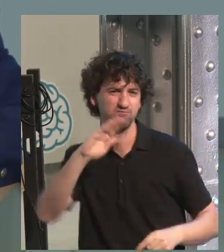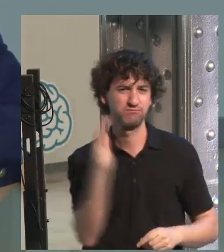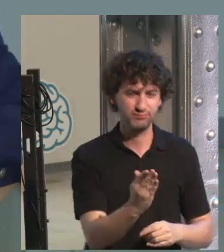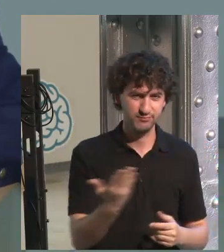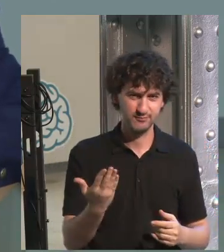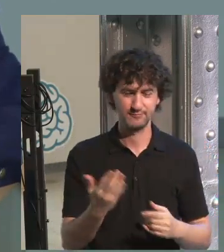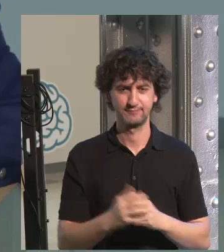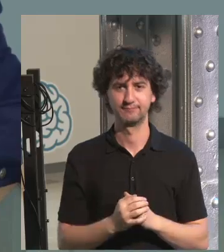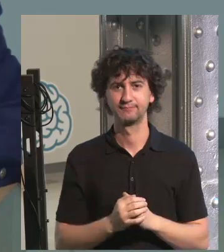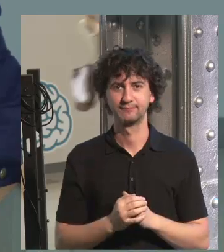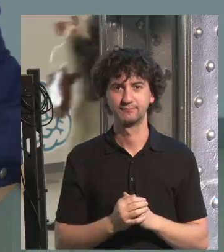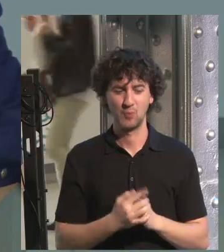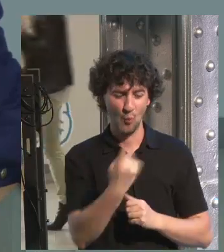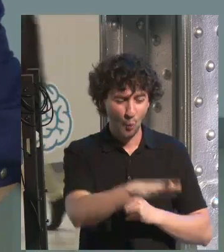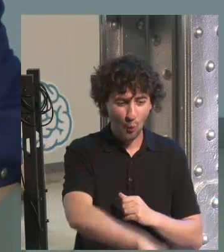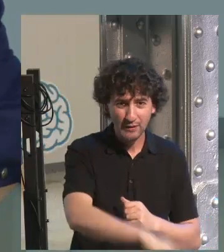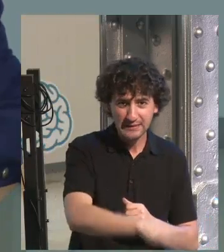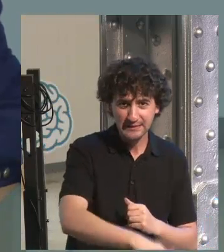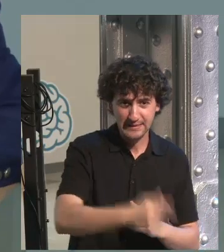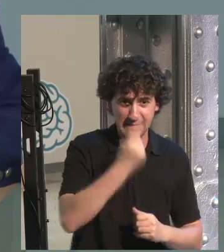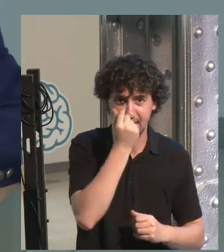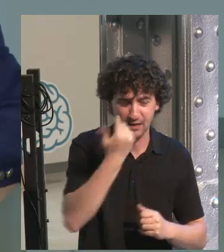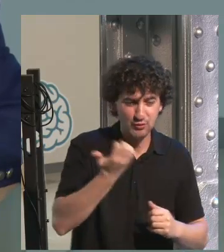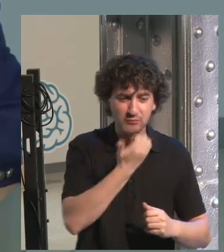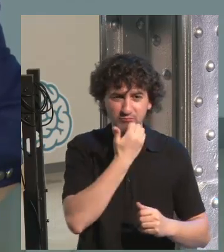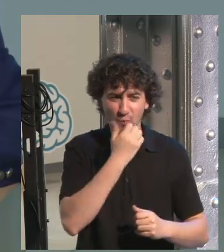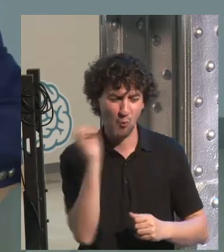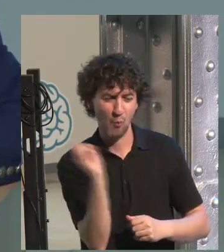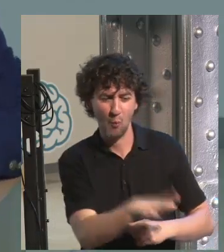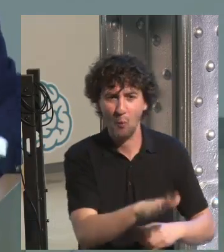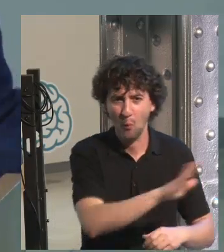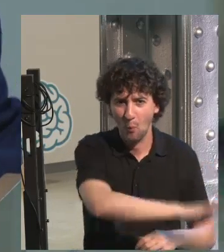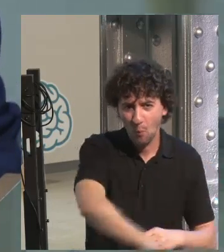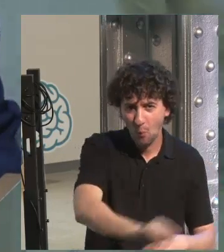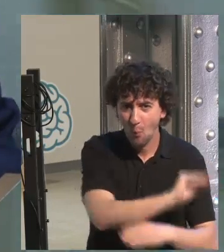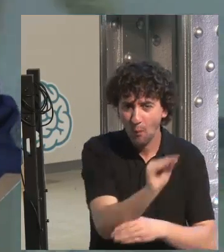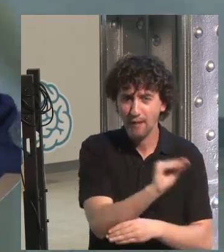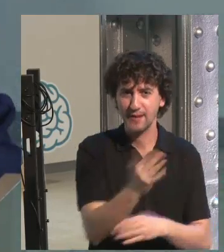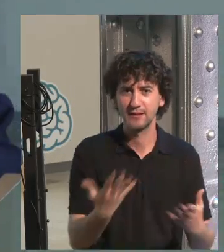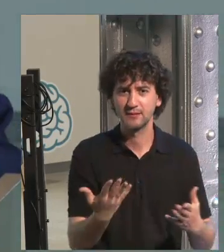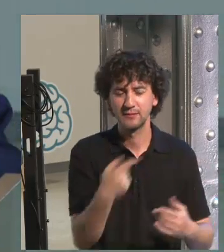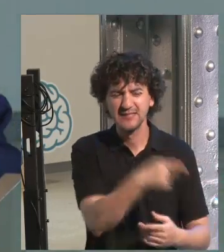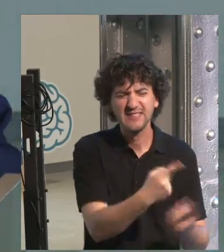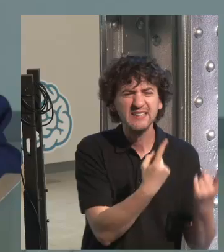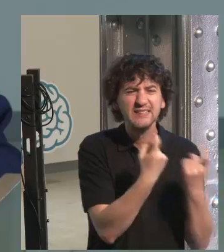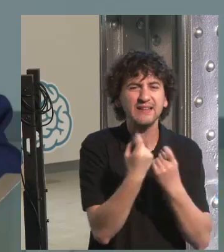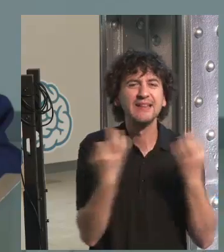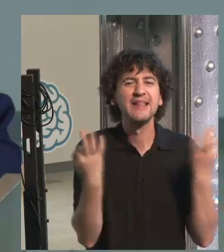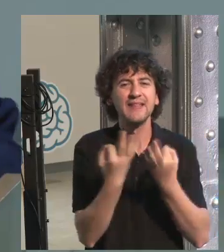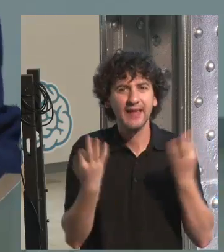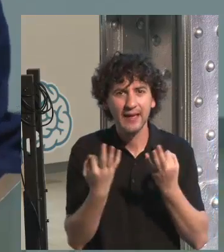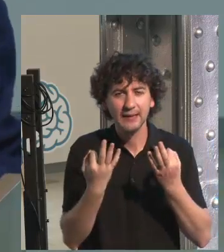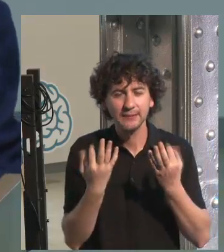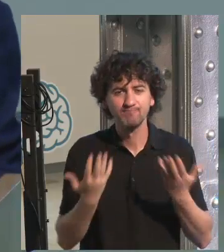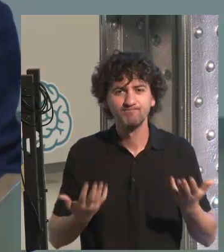peaks of plasticity of a child when we keep him